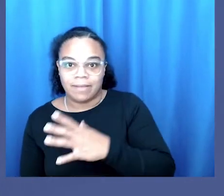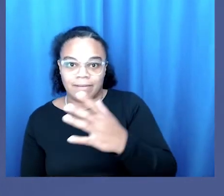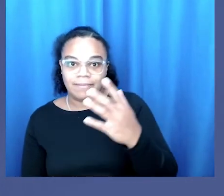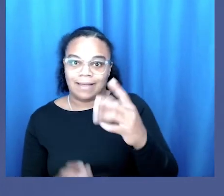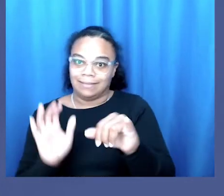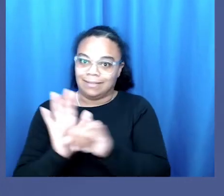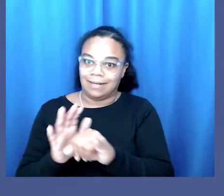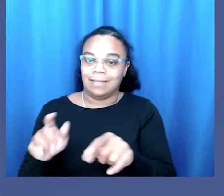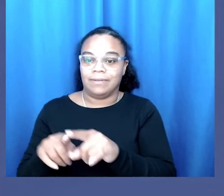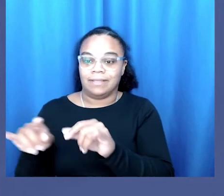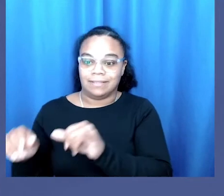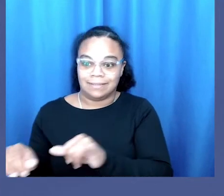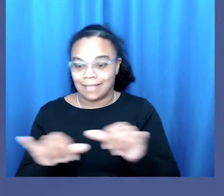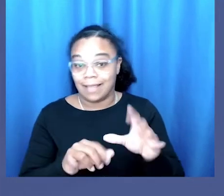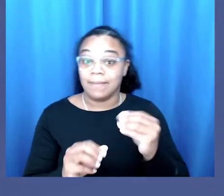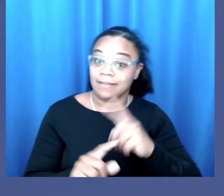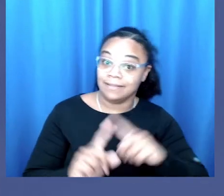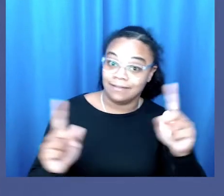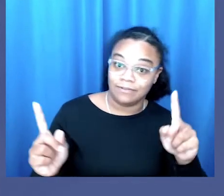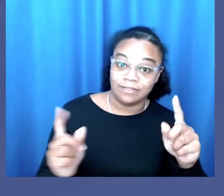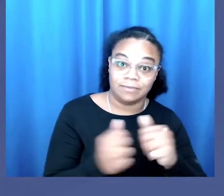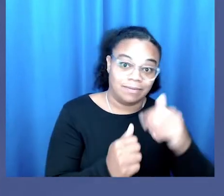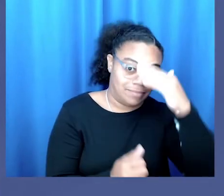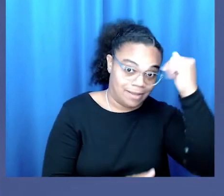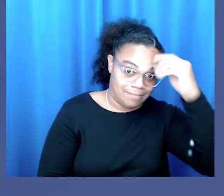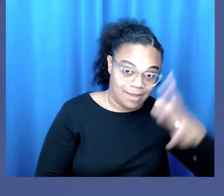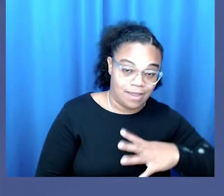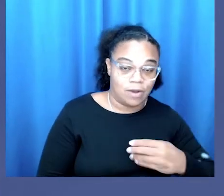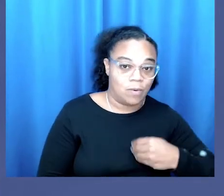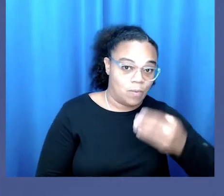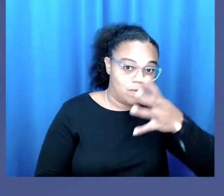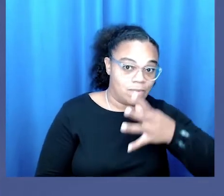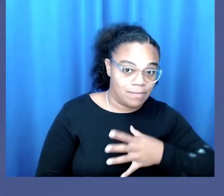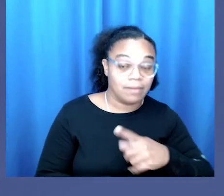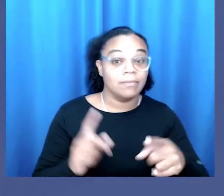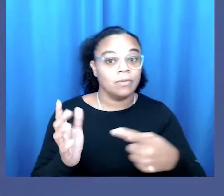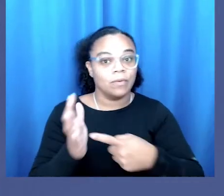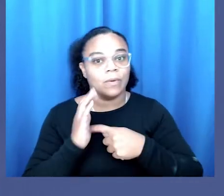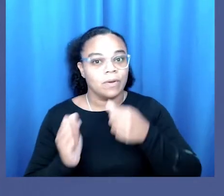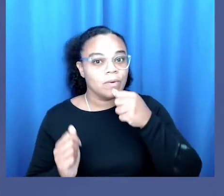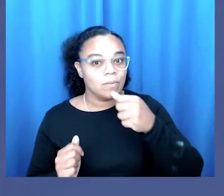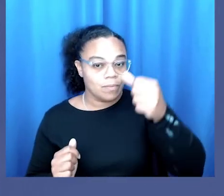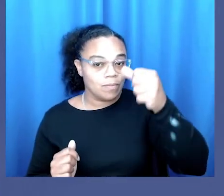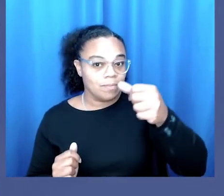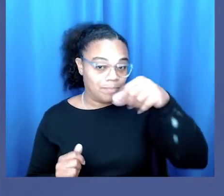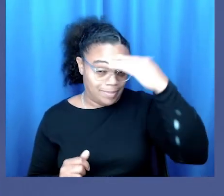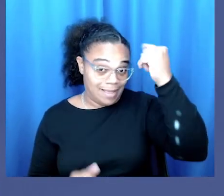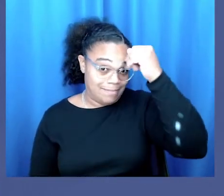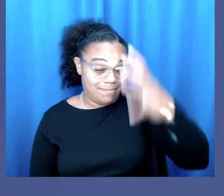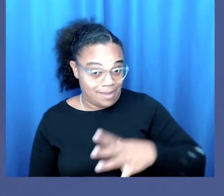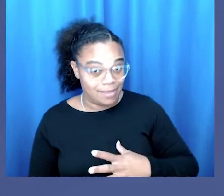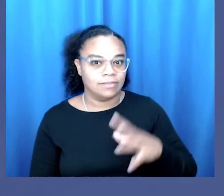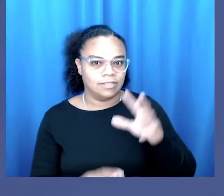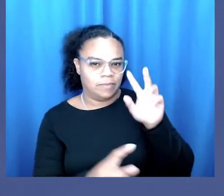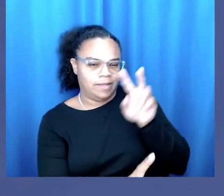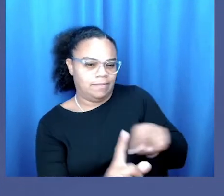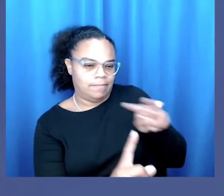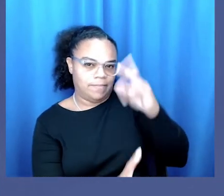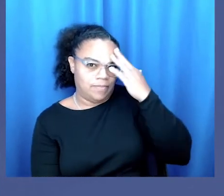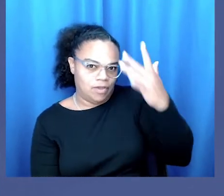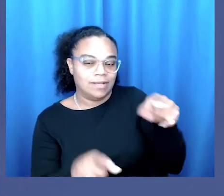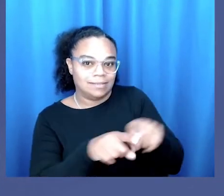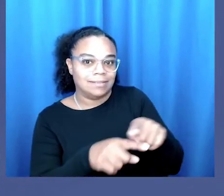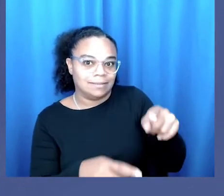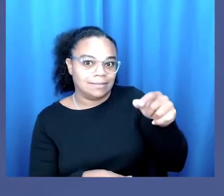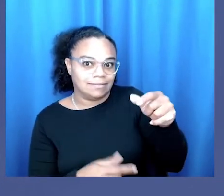around the sameness and difference with black men and white women while requiring black males to be theorized primarily through the sameness they